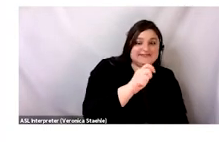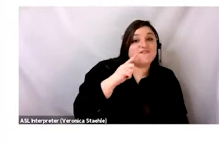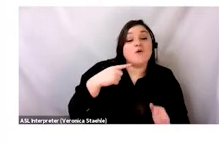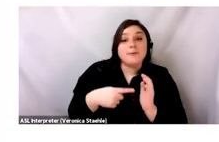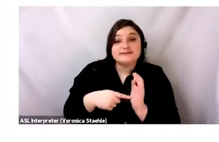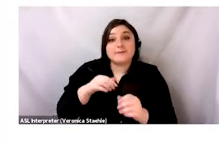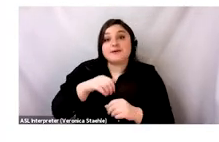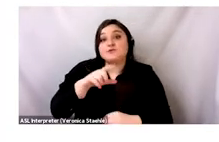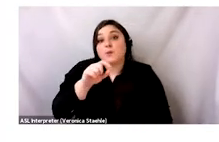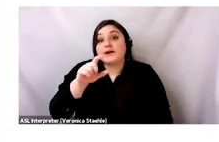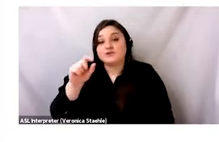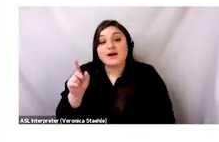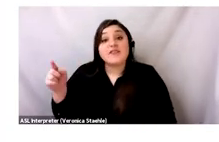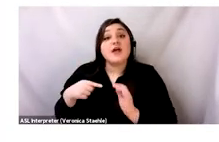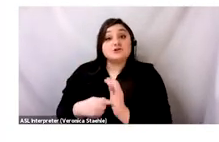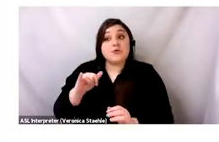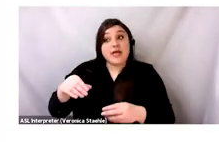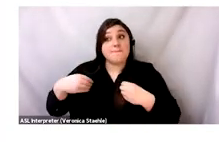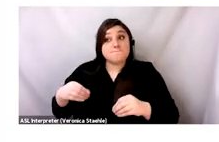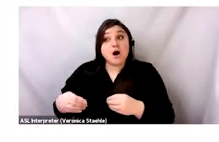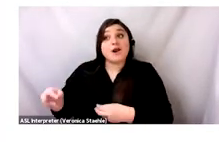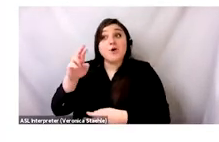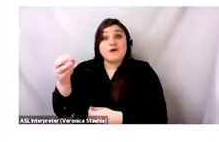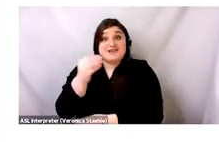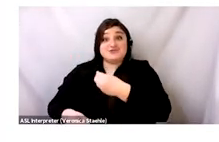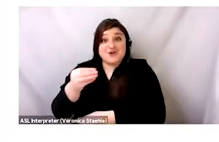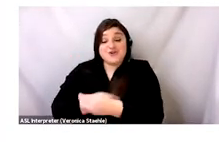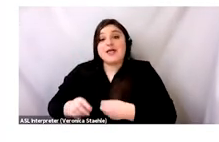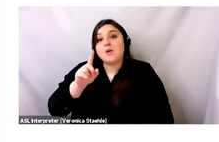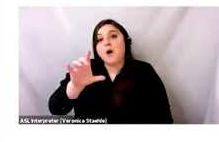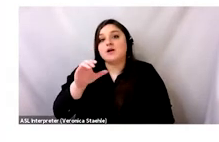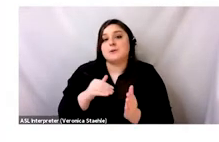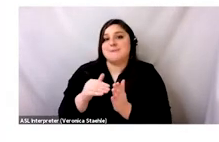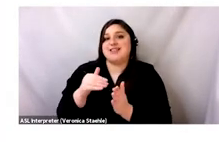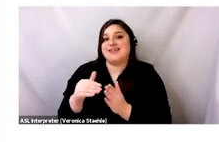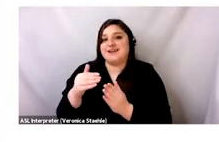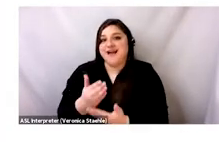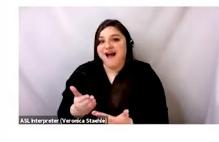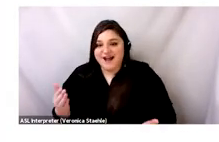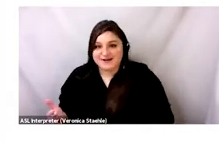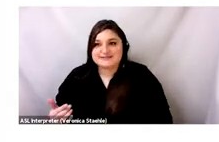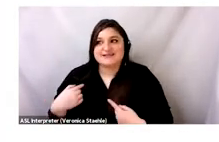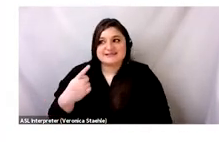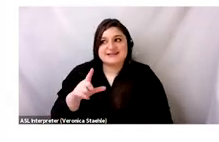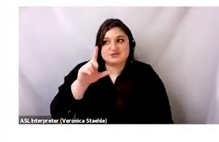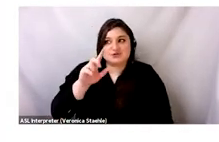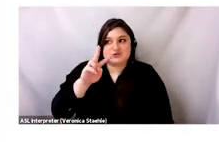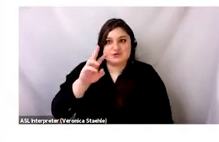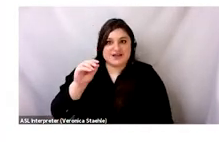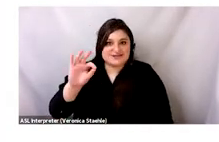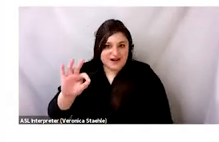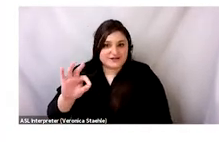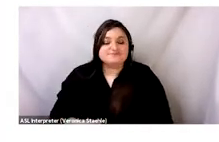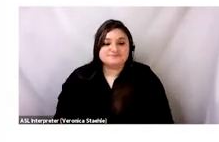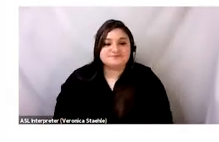United States. So for comparison, ThredUp's 2020 report states that they have recirculated 100 million items total. And